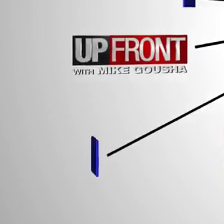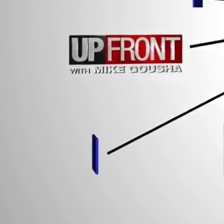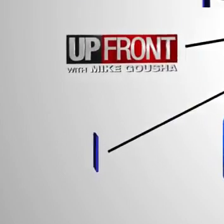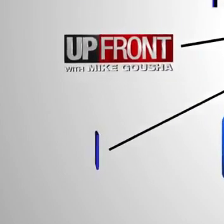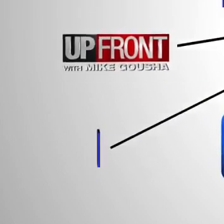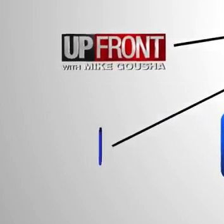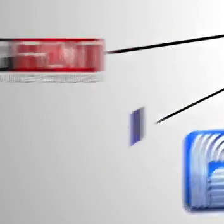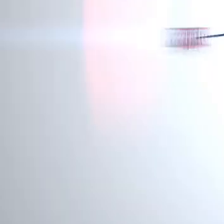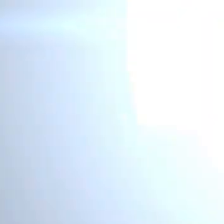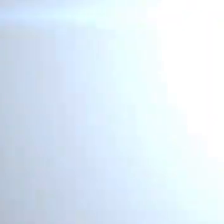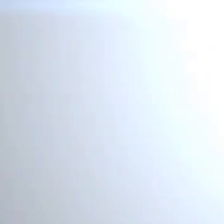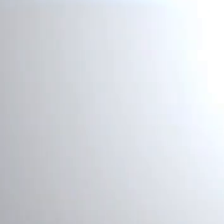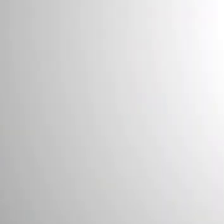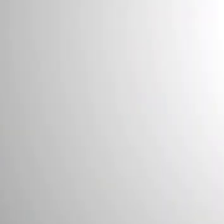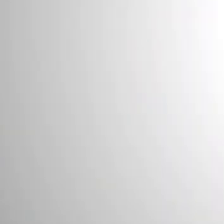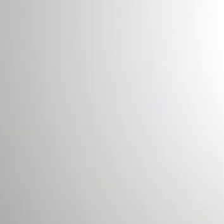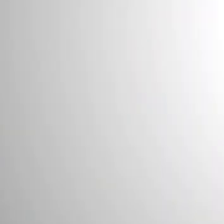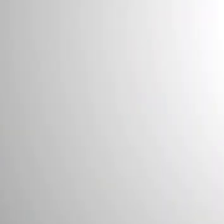We'll see you next time.